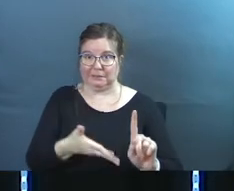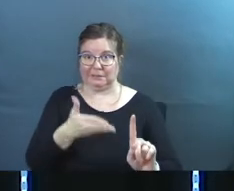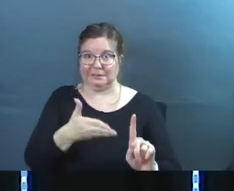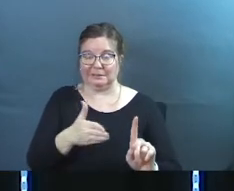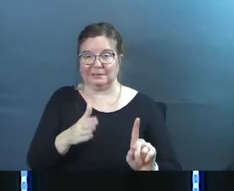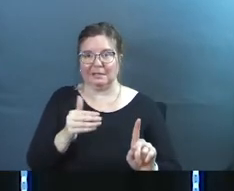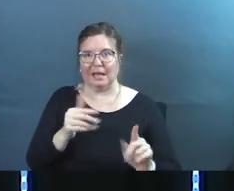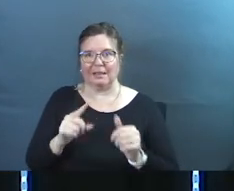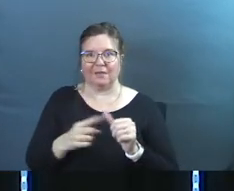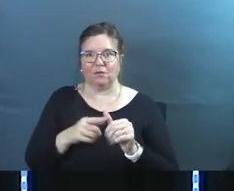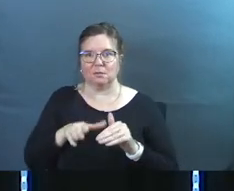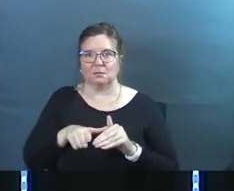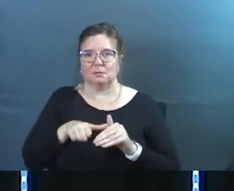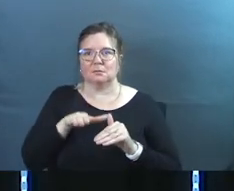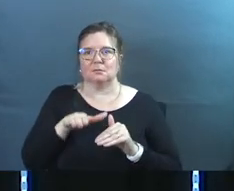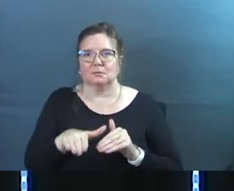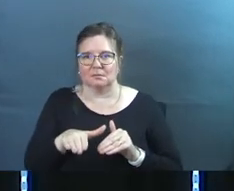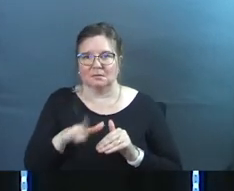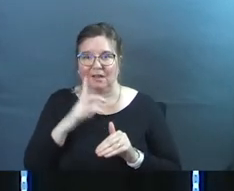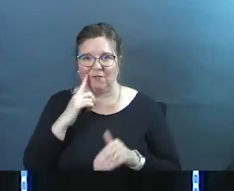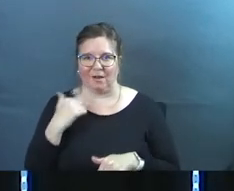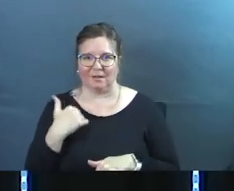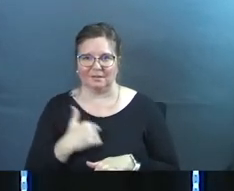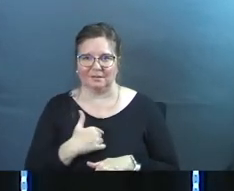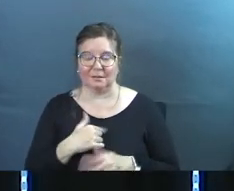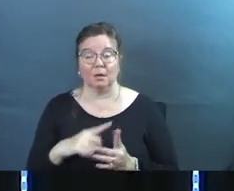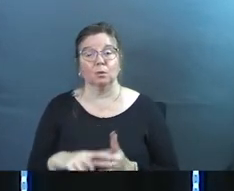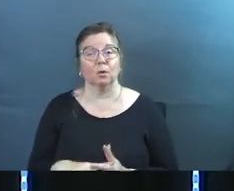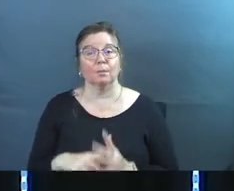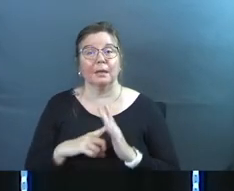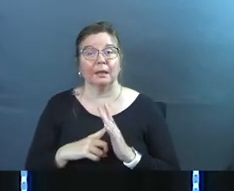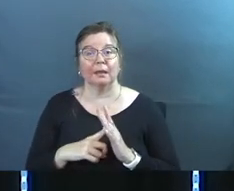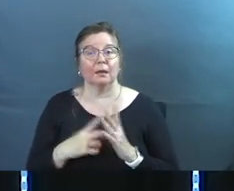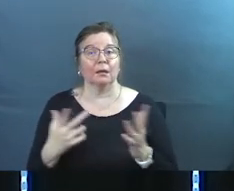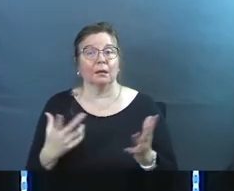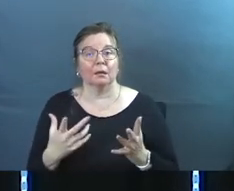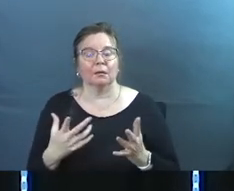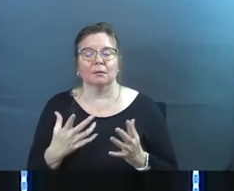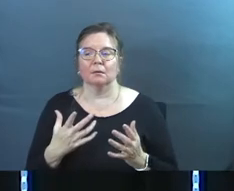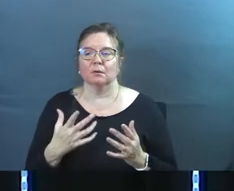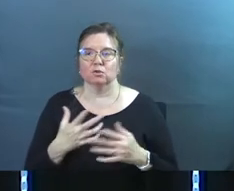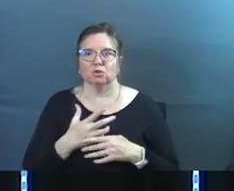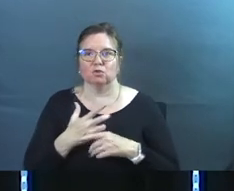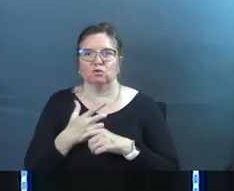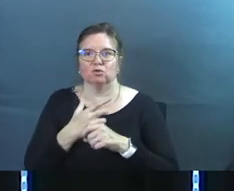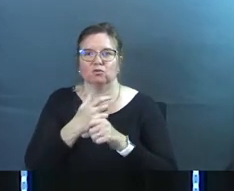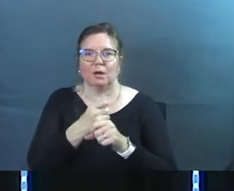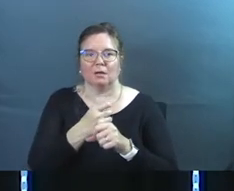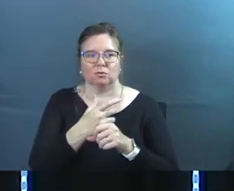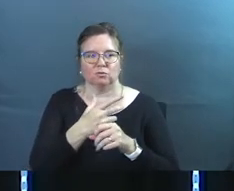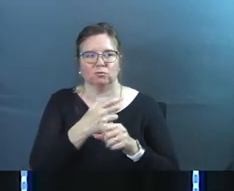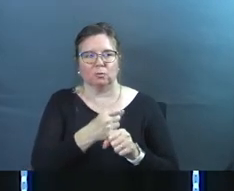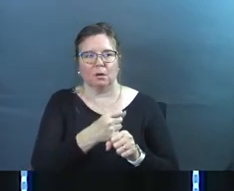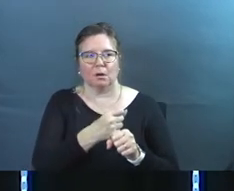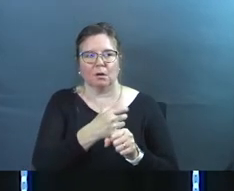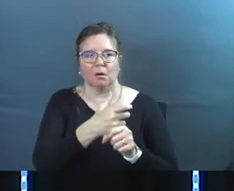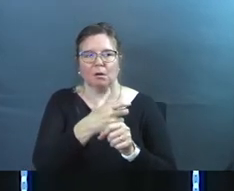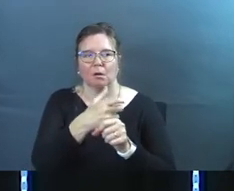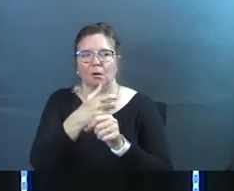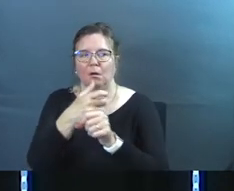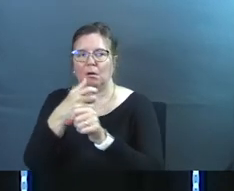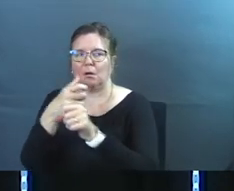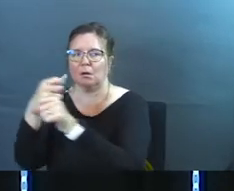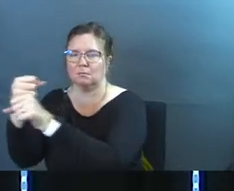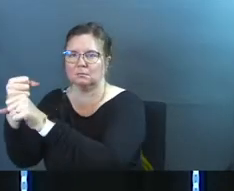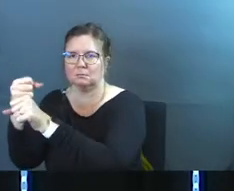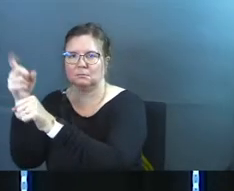baby step for us to begin ultimately to trust him. But we've got to